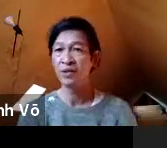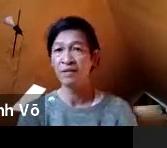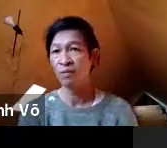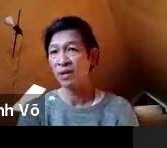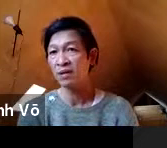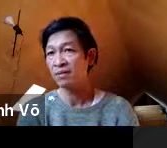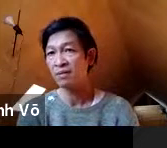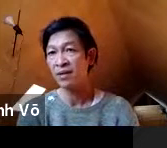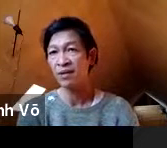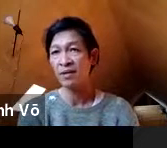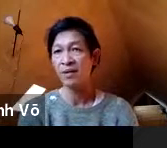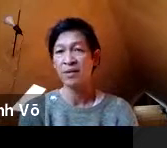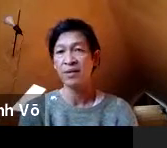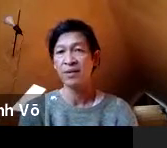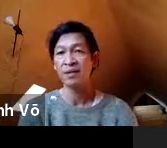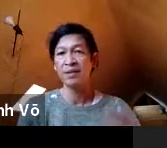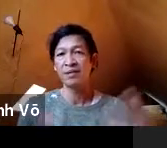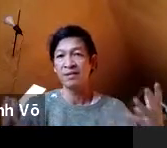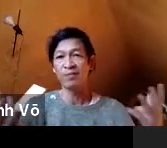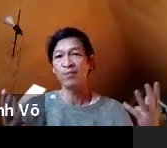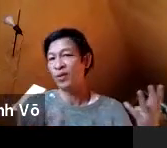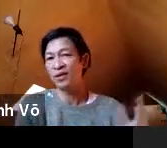information of what it